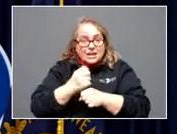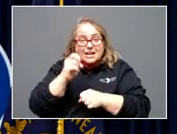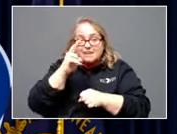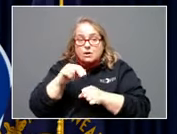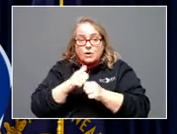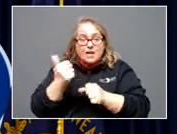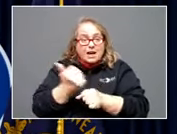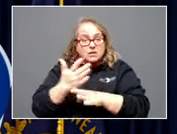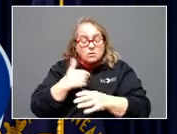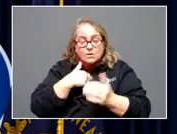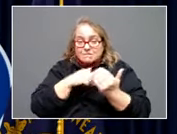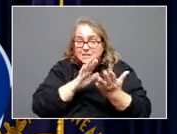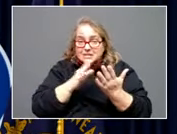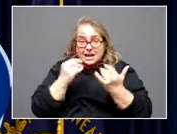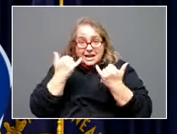we have faced.